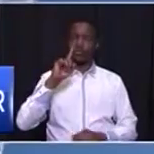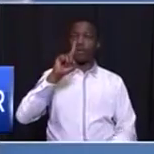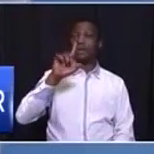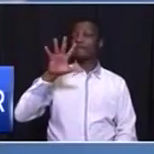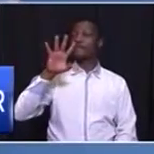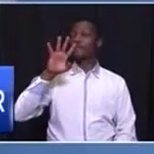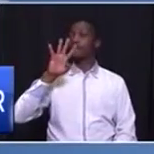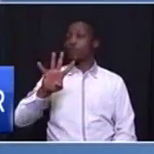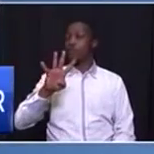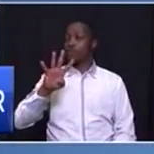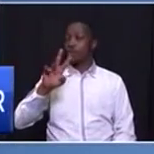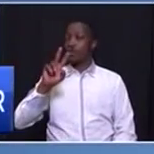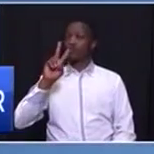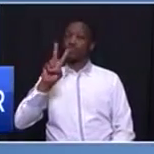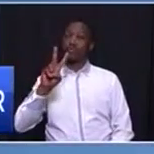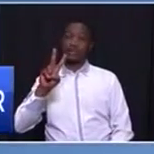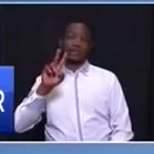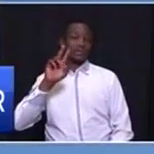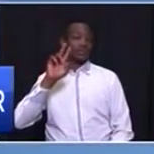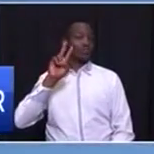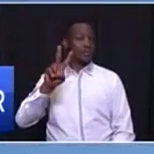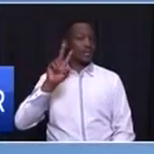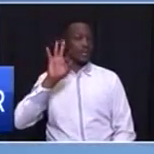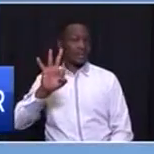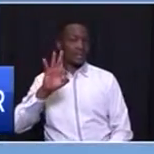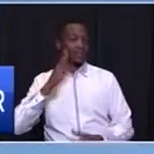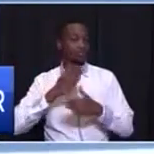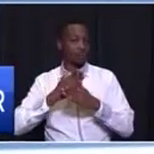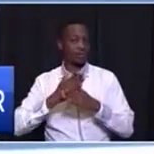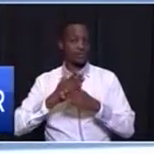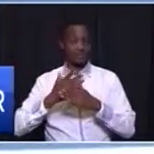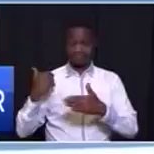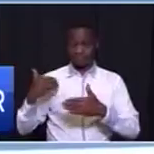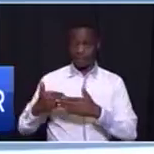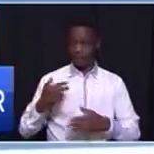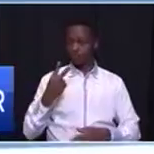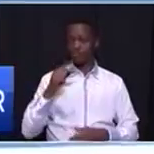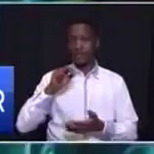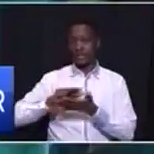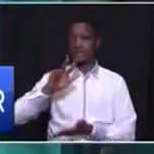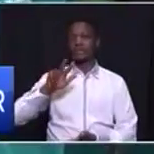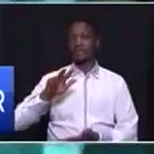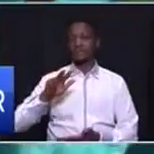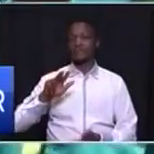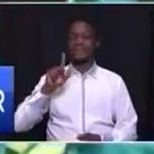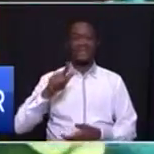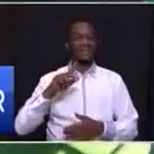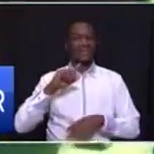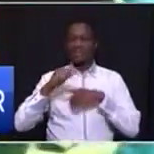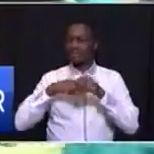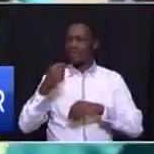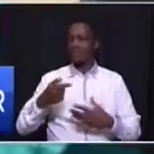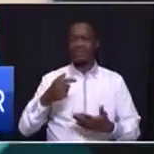,223 jobs in 2018. That's almost 15